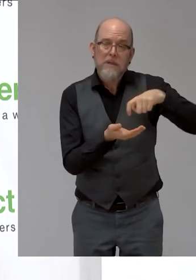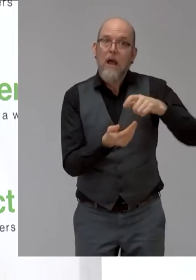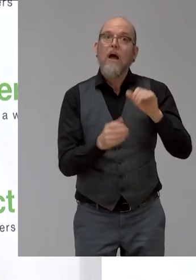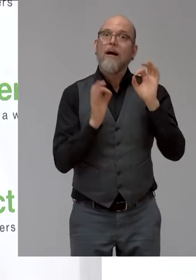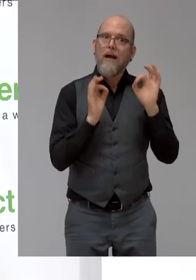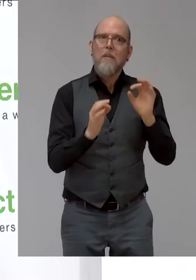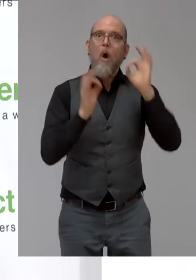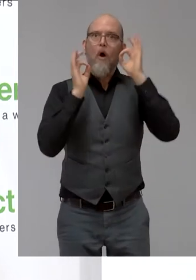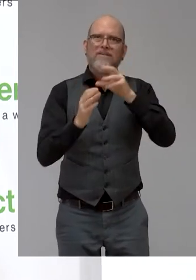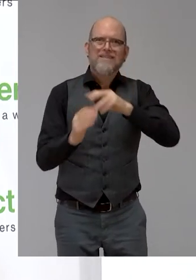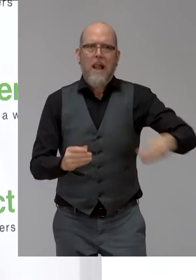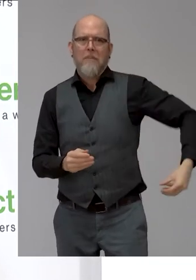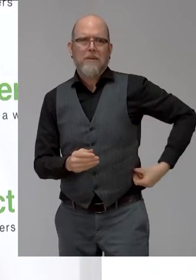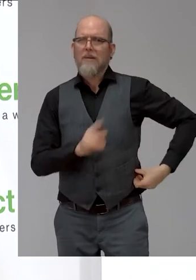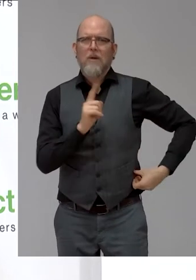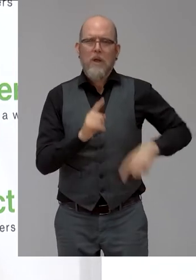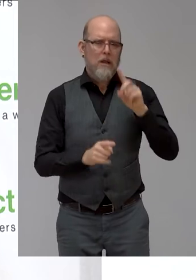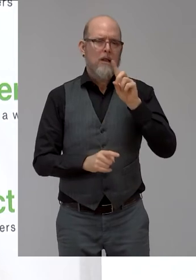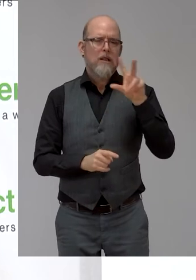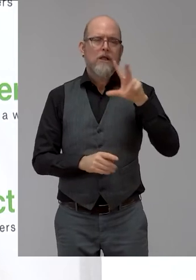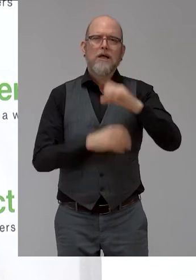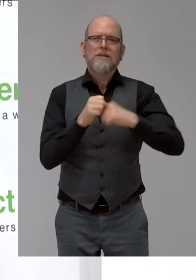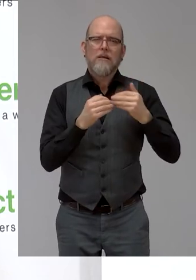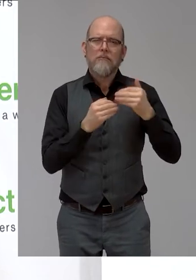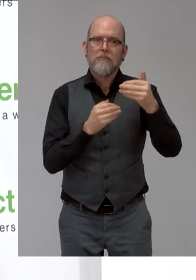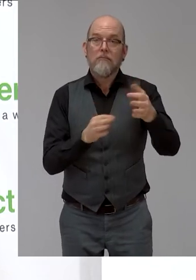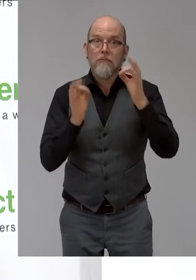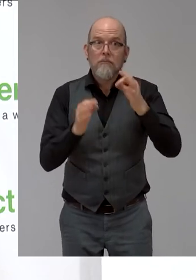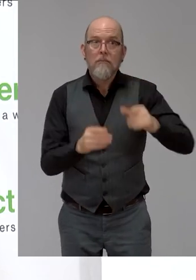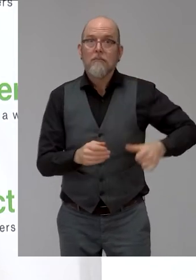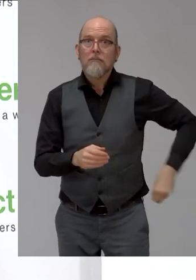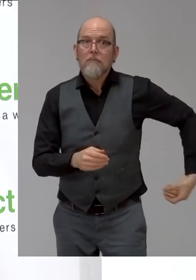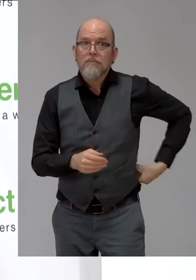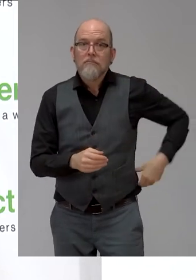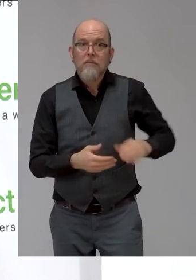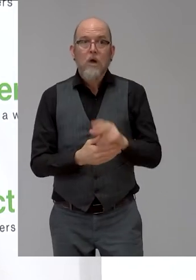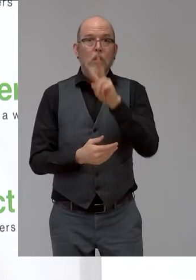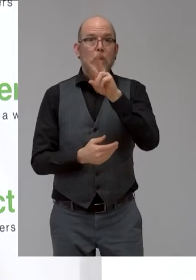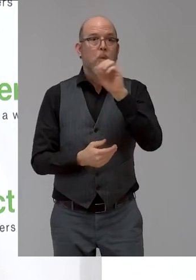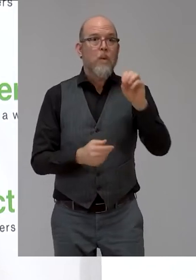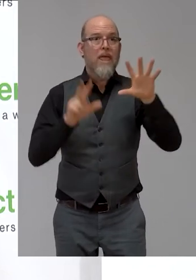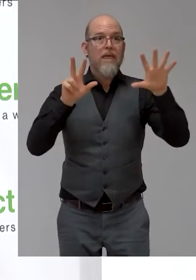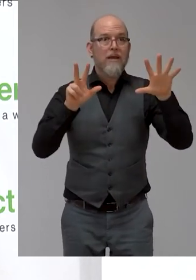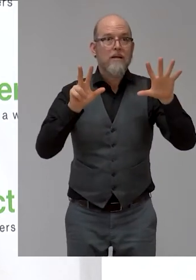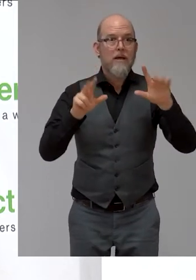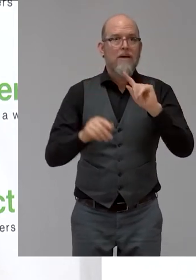13 years later. In 2008, the first leg prosthesis was 3D printed.